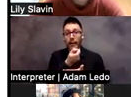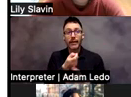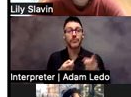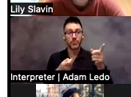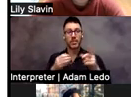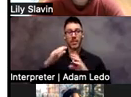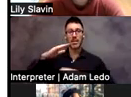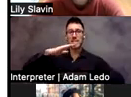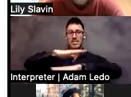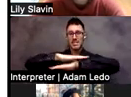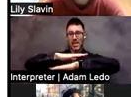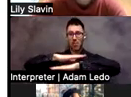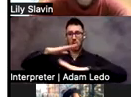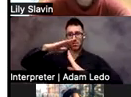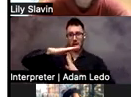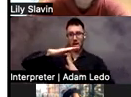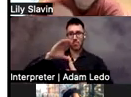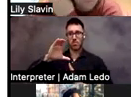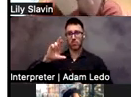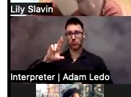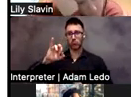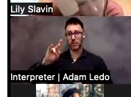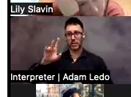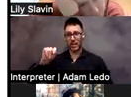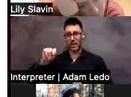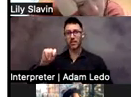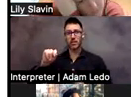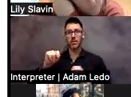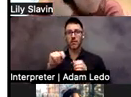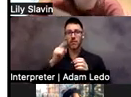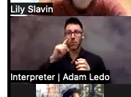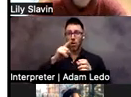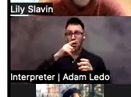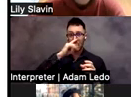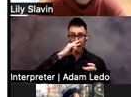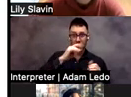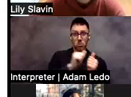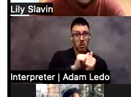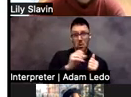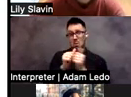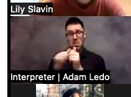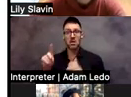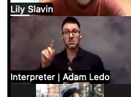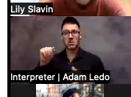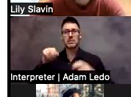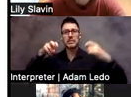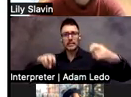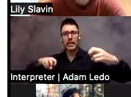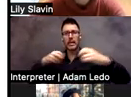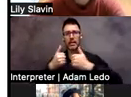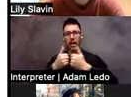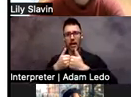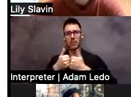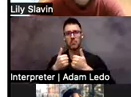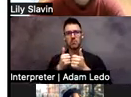kids with and without disabilities. It's a sitting game of cricket. Of course, boccia is